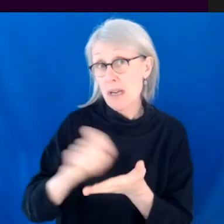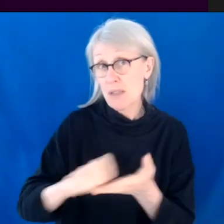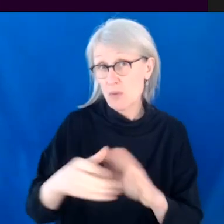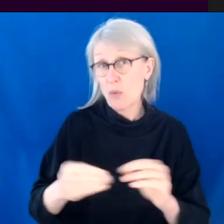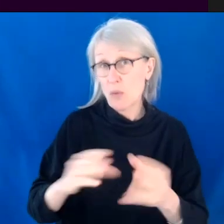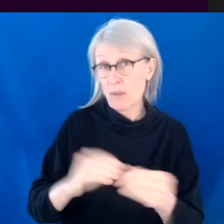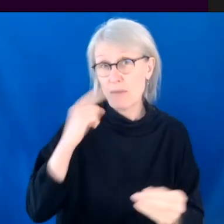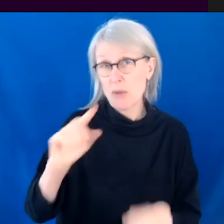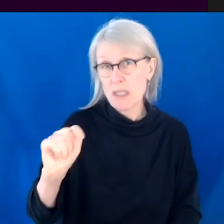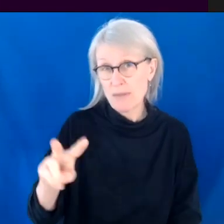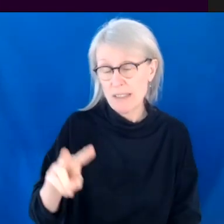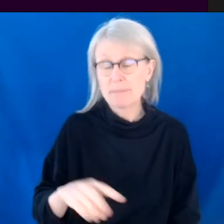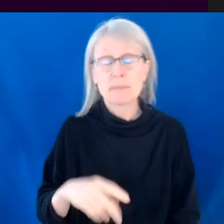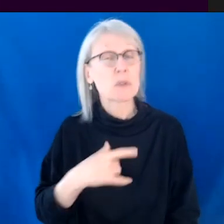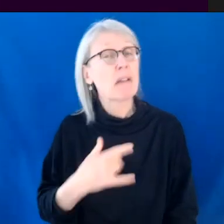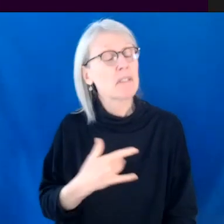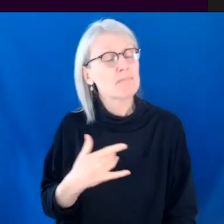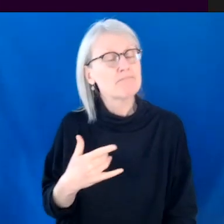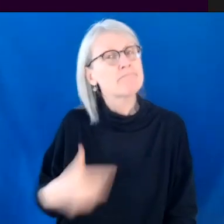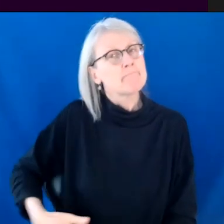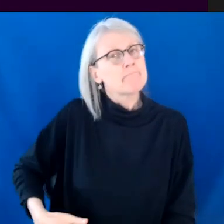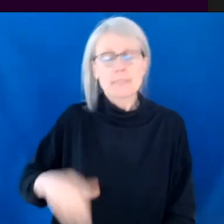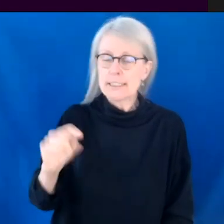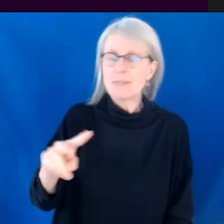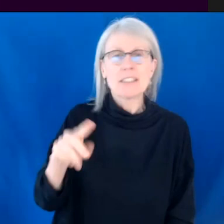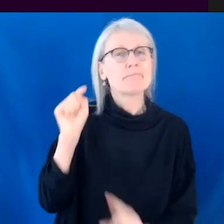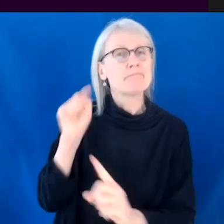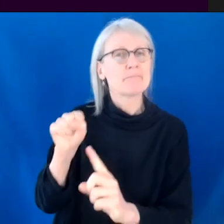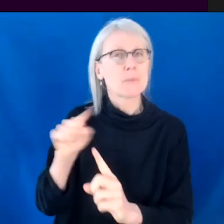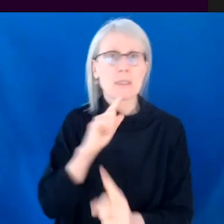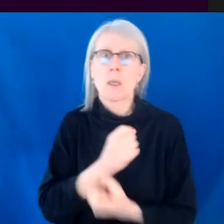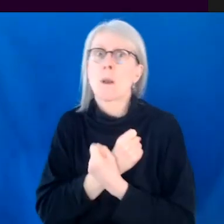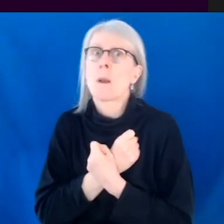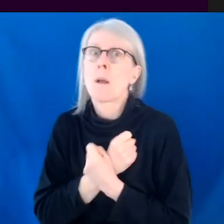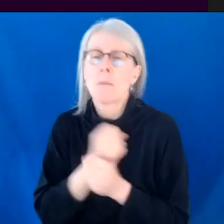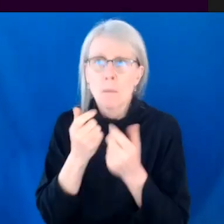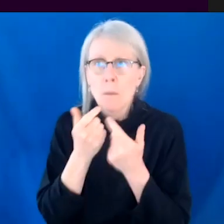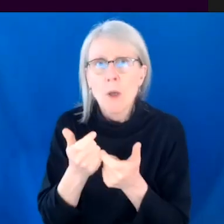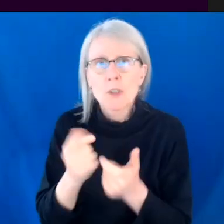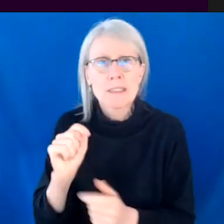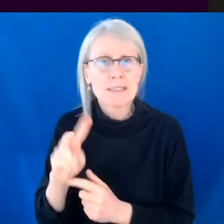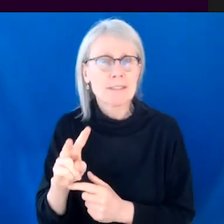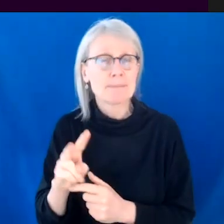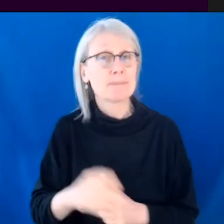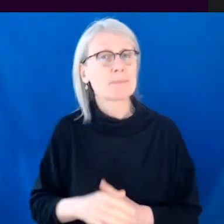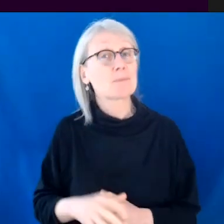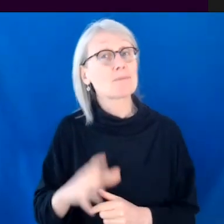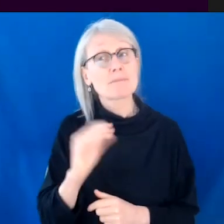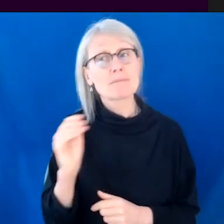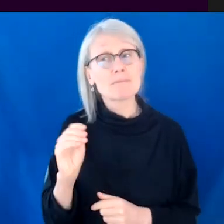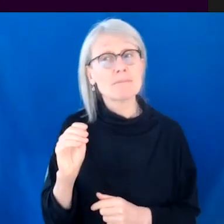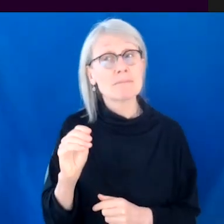really felt like TV was the right place for me because of my love for it, but also because, um, television